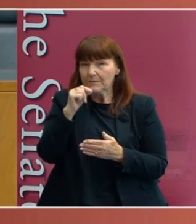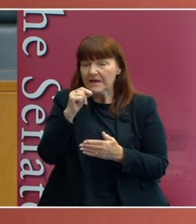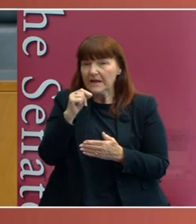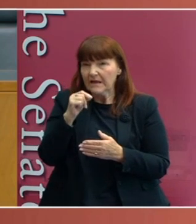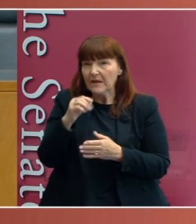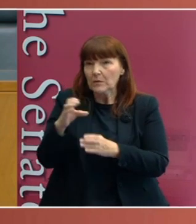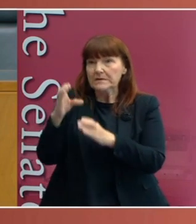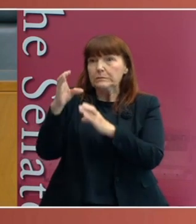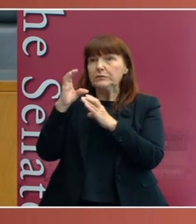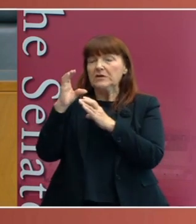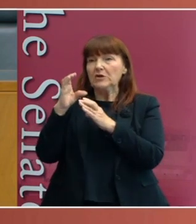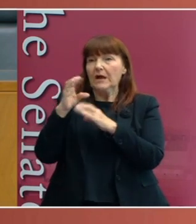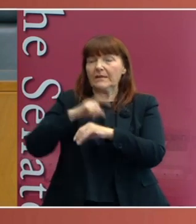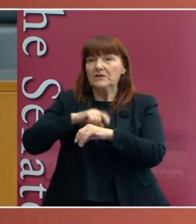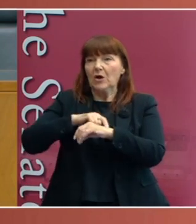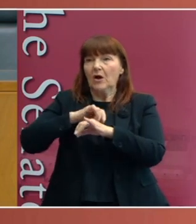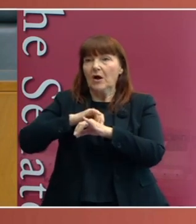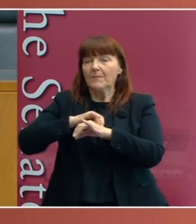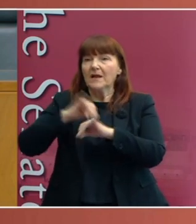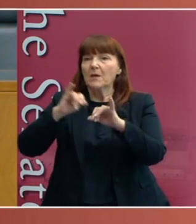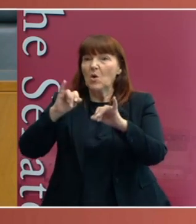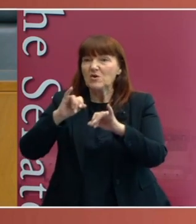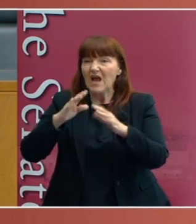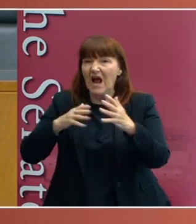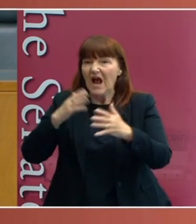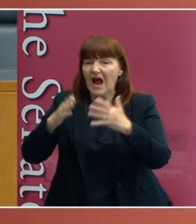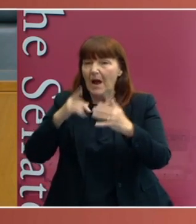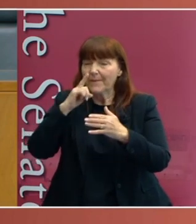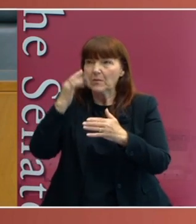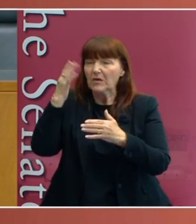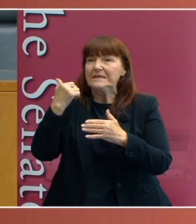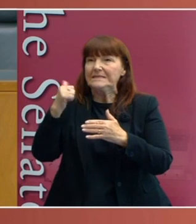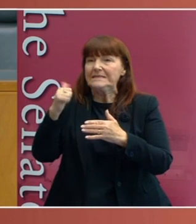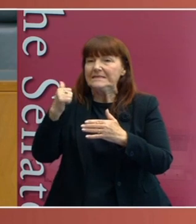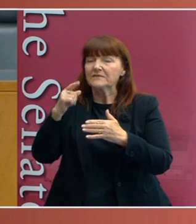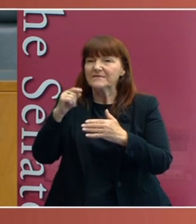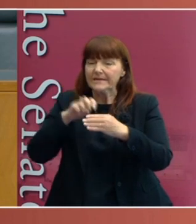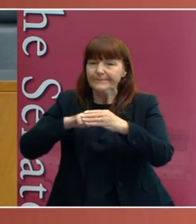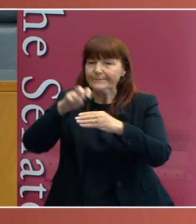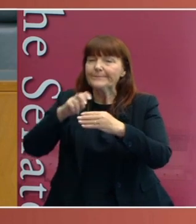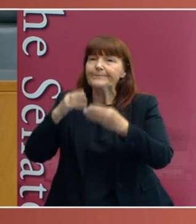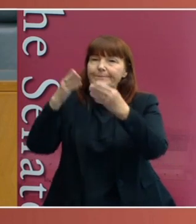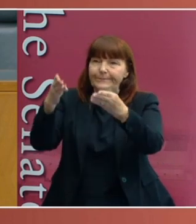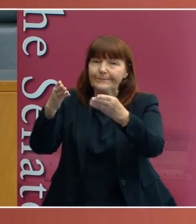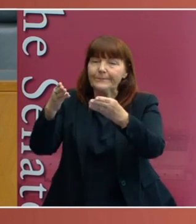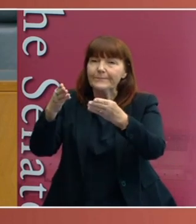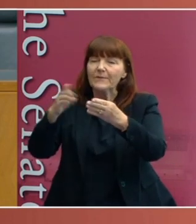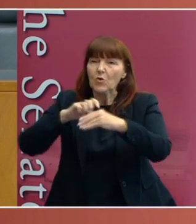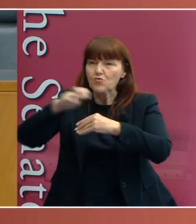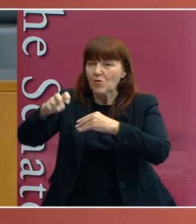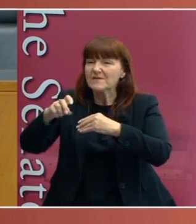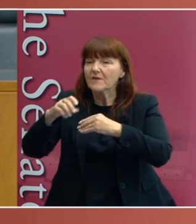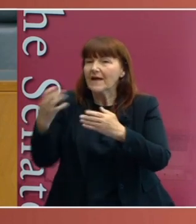pressure of the time and emergencies, and when people became a bit more rational or had time to think it through, they found other ways of achieving, you know, the same